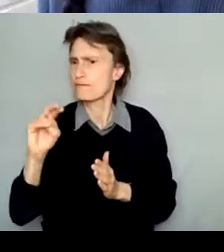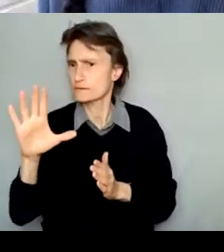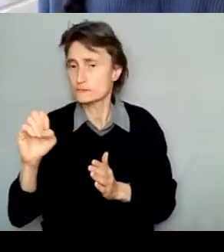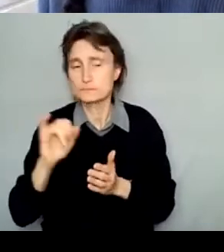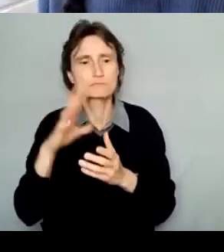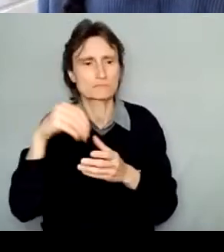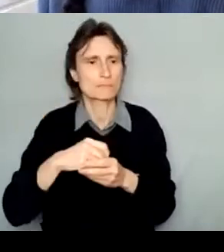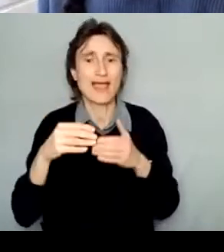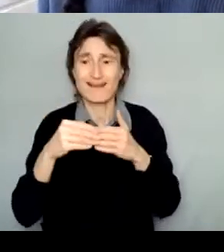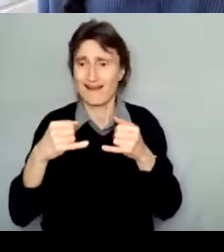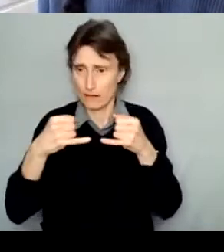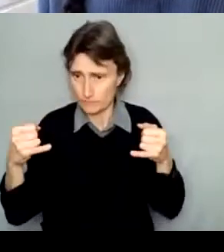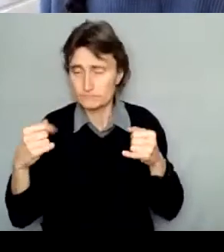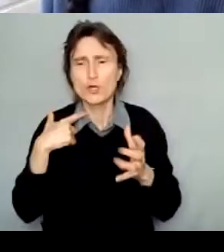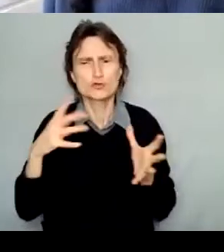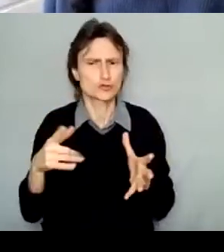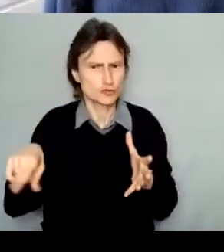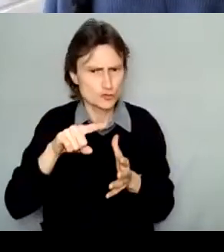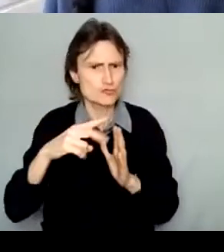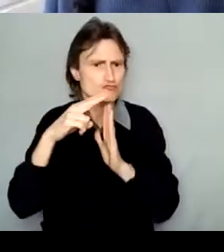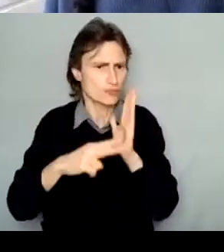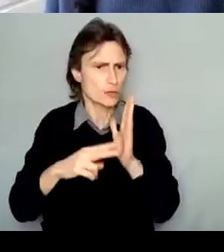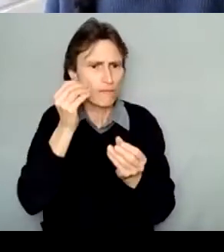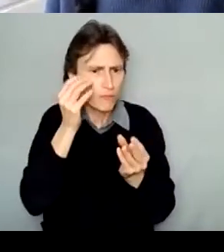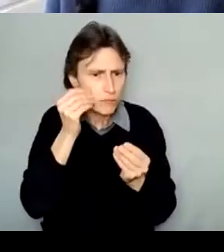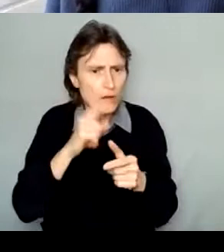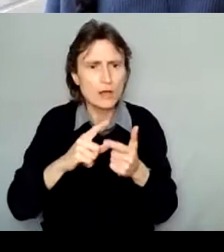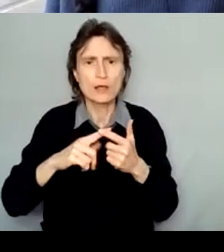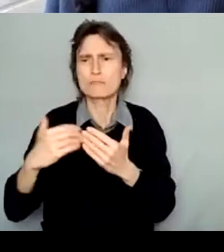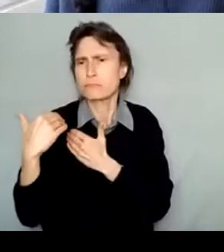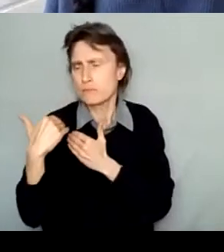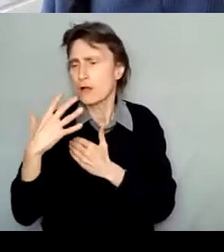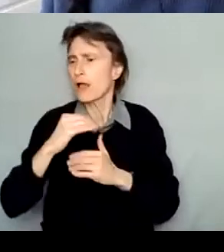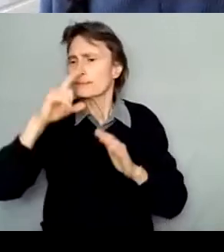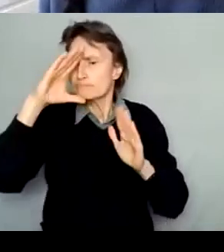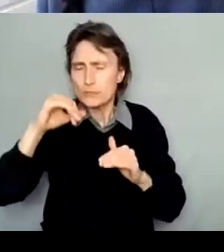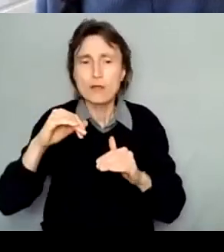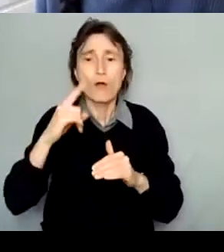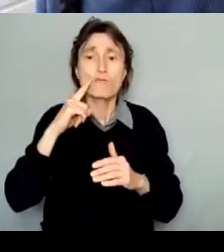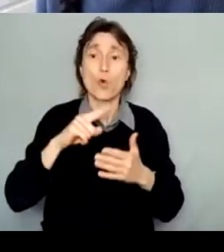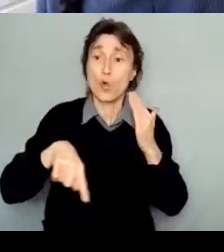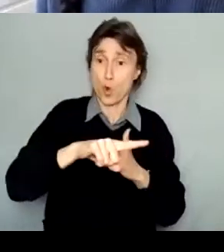read those terms to understand the responsibilities and expectations that assessors are asked to commit to.